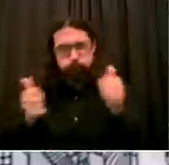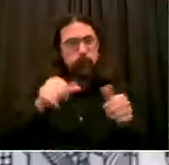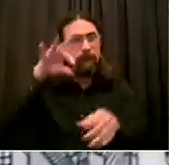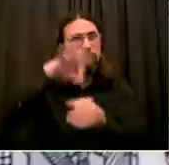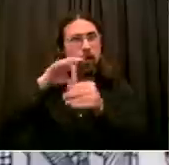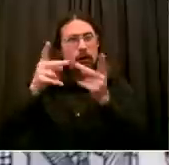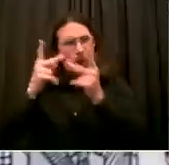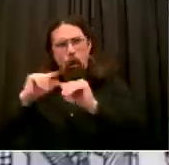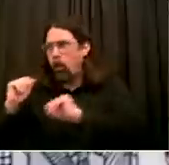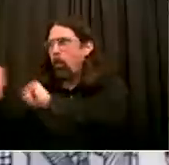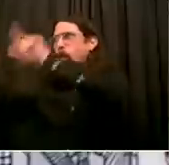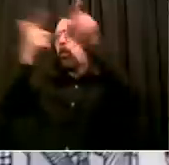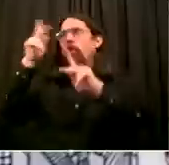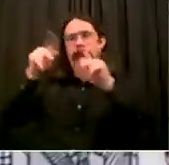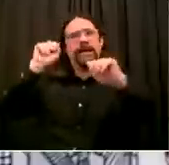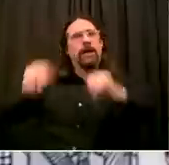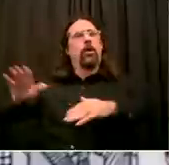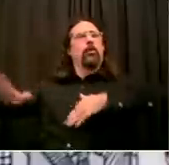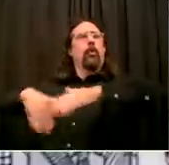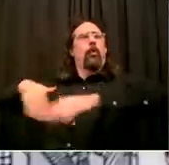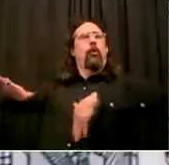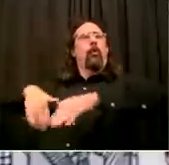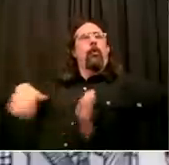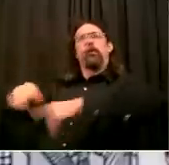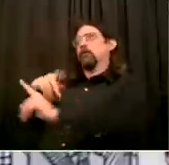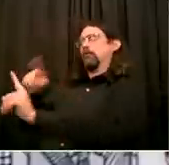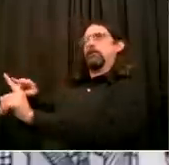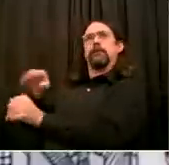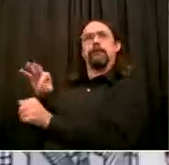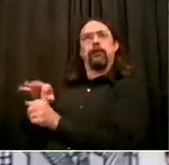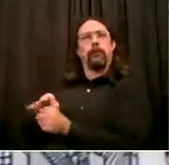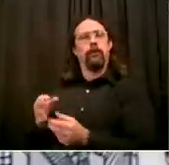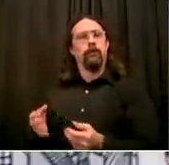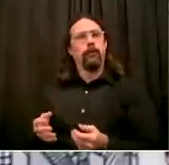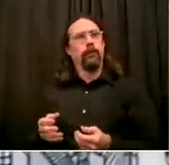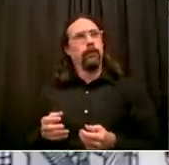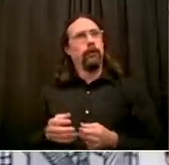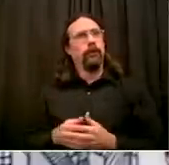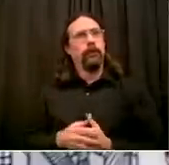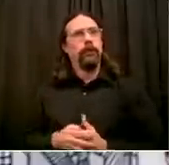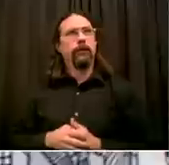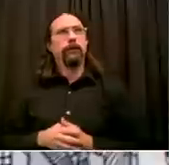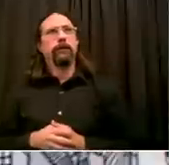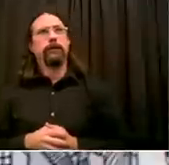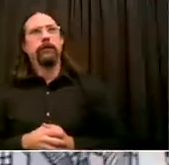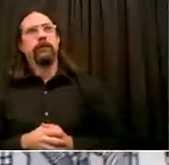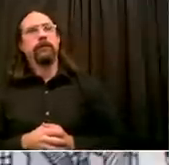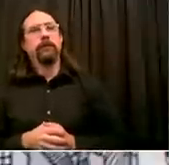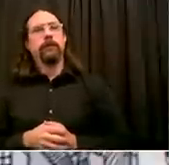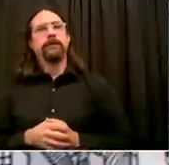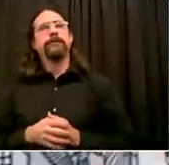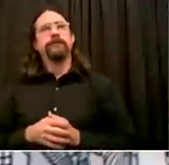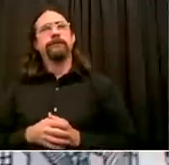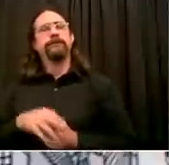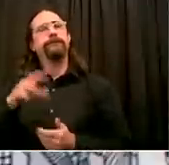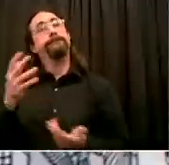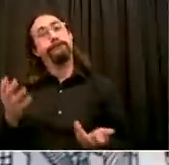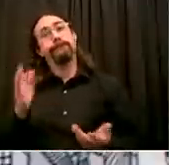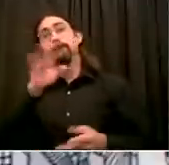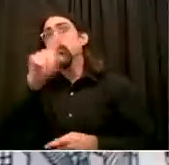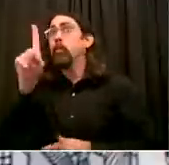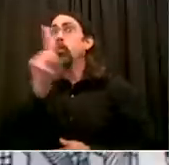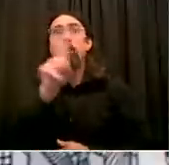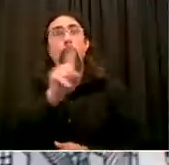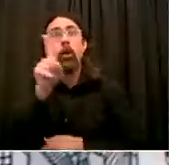it should be run by the city of New York or should be run very differently. But I will say, you know, I think initially when early voting was